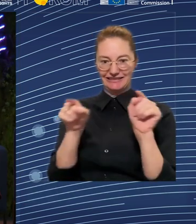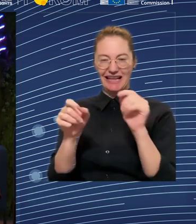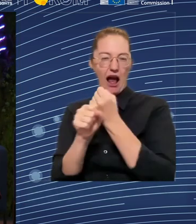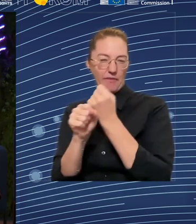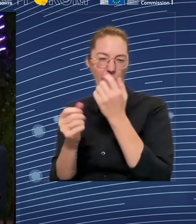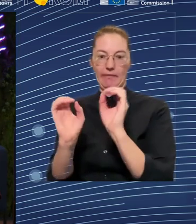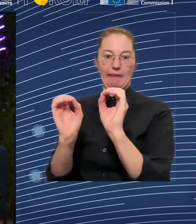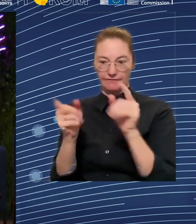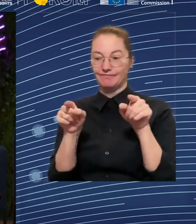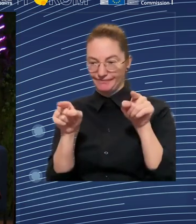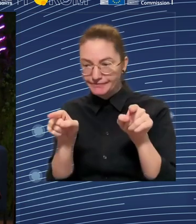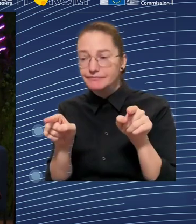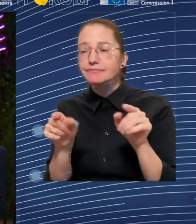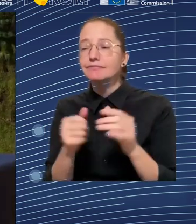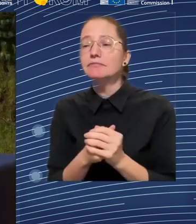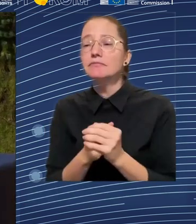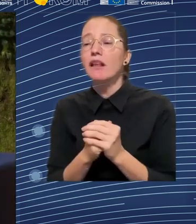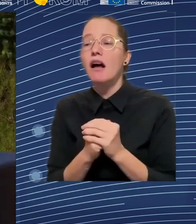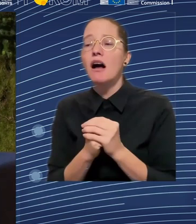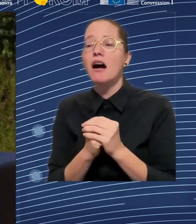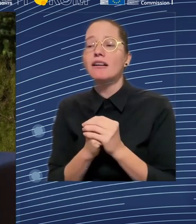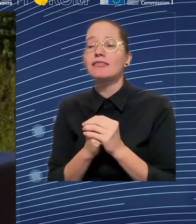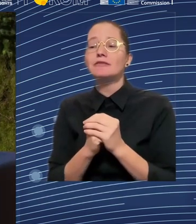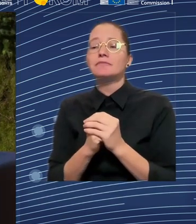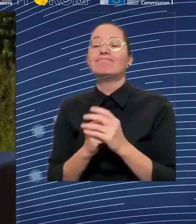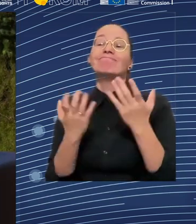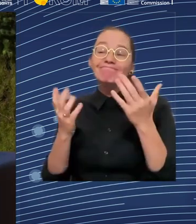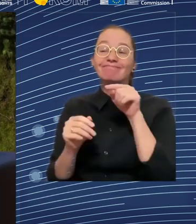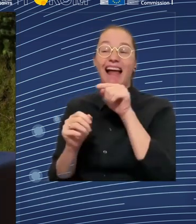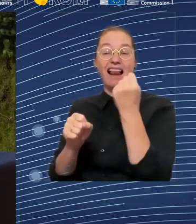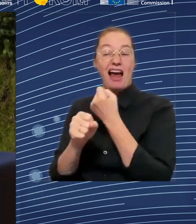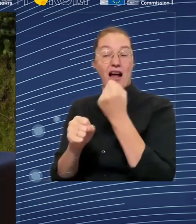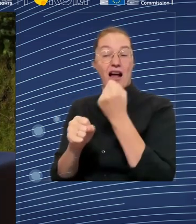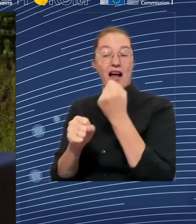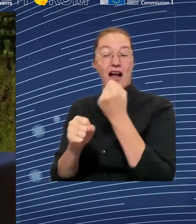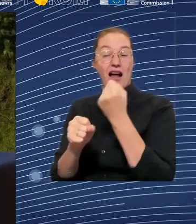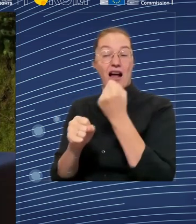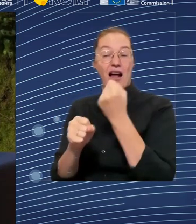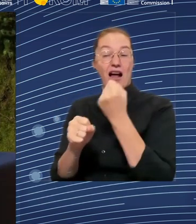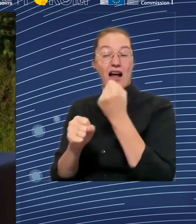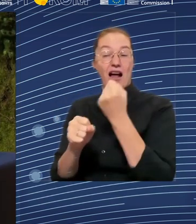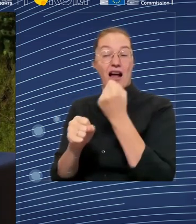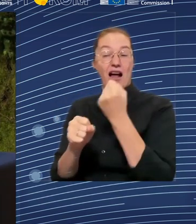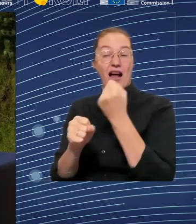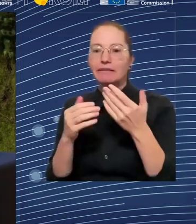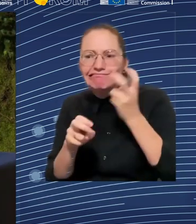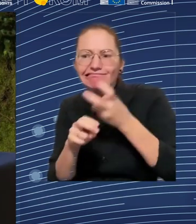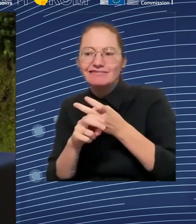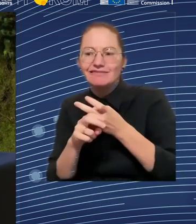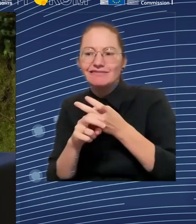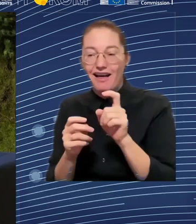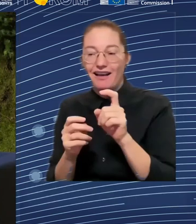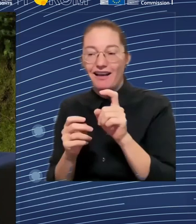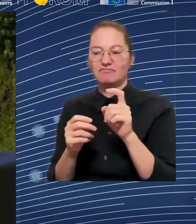occupation and industry. And then we can translate that into the actual skill demands and the skill shortages